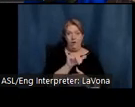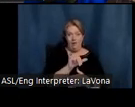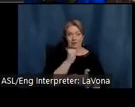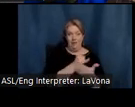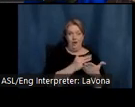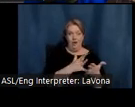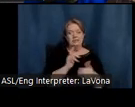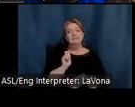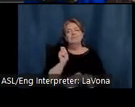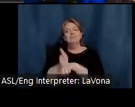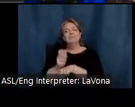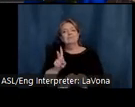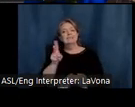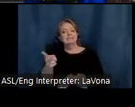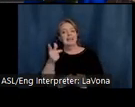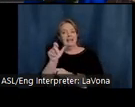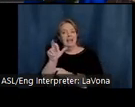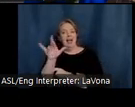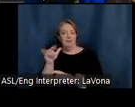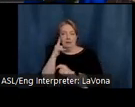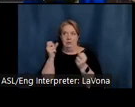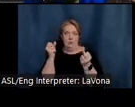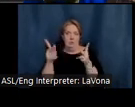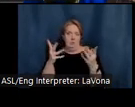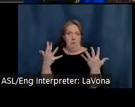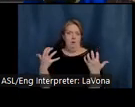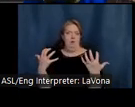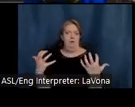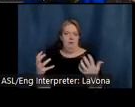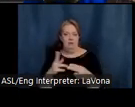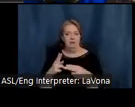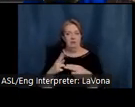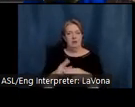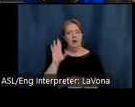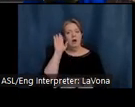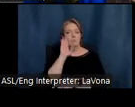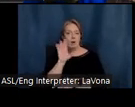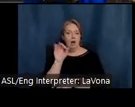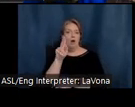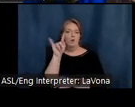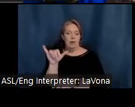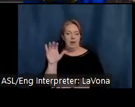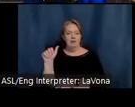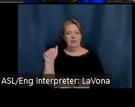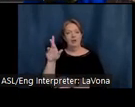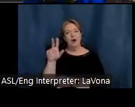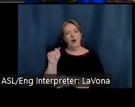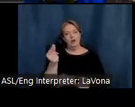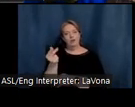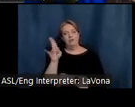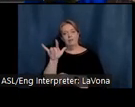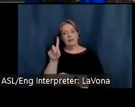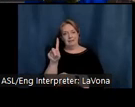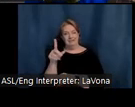additional gallery due to demand called the Brown County Art Guild, which is also still in existence